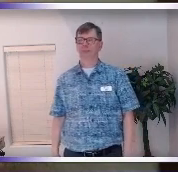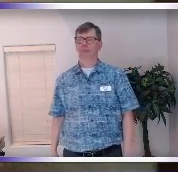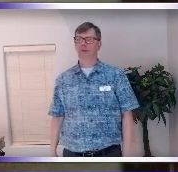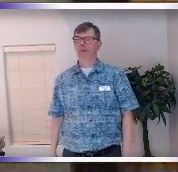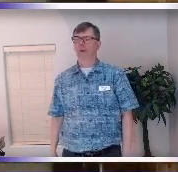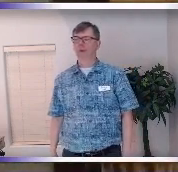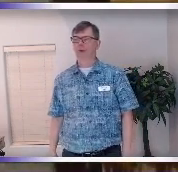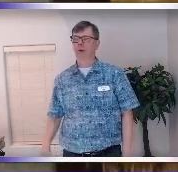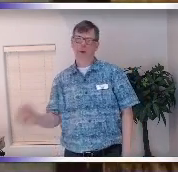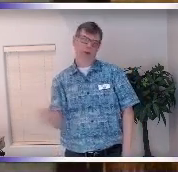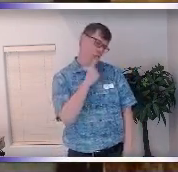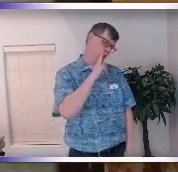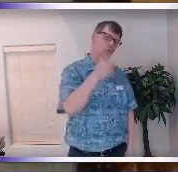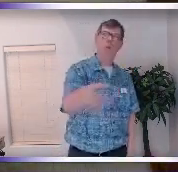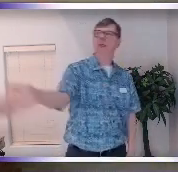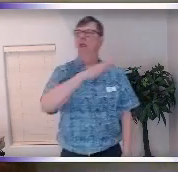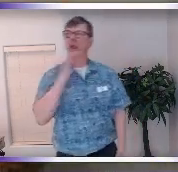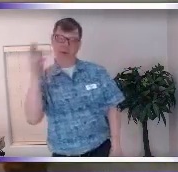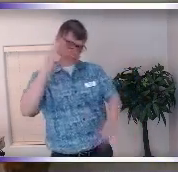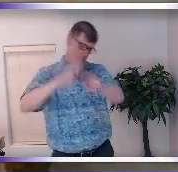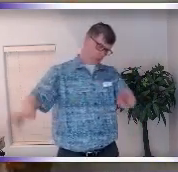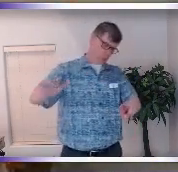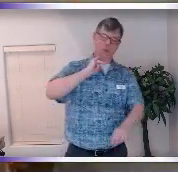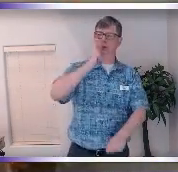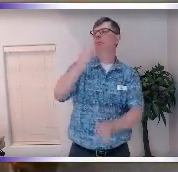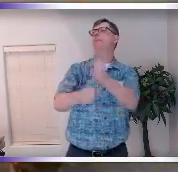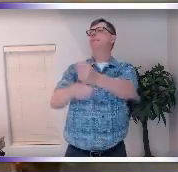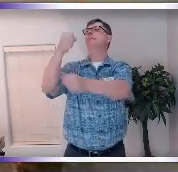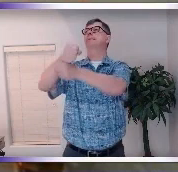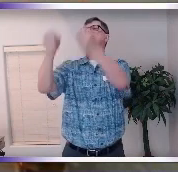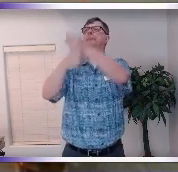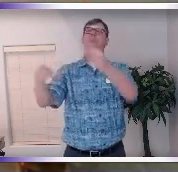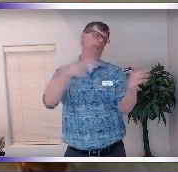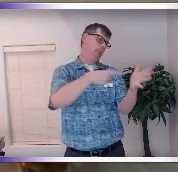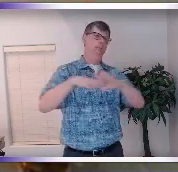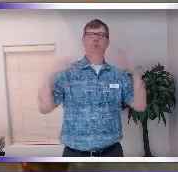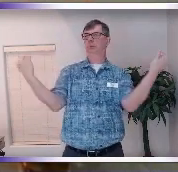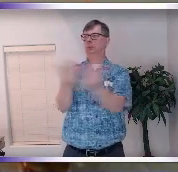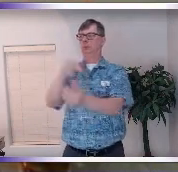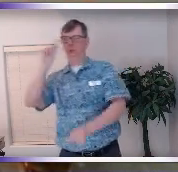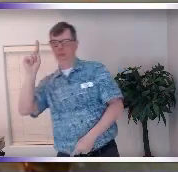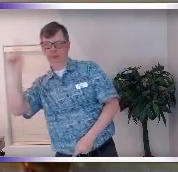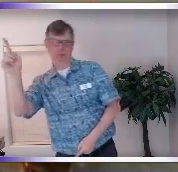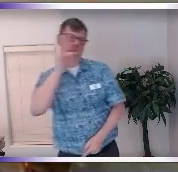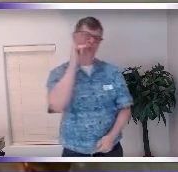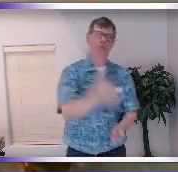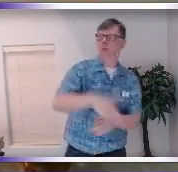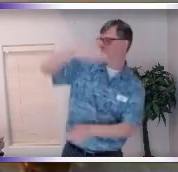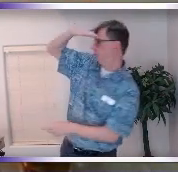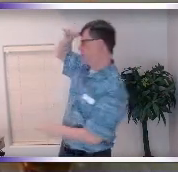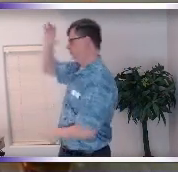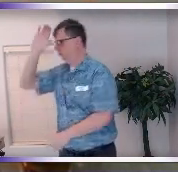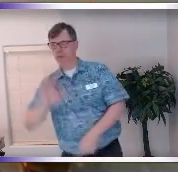right it is who we are and it is our right and so when we're building this community as individuals as a community we get to see the